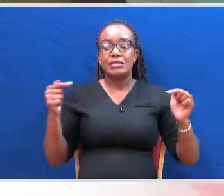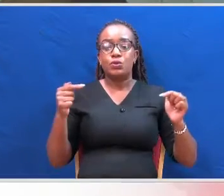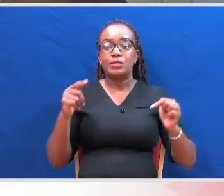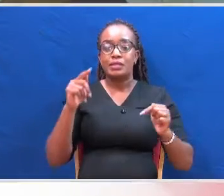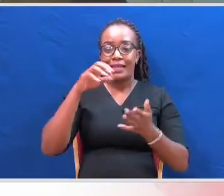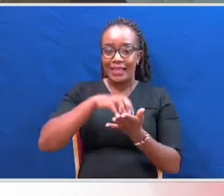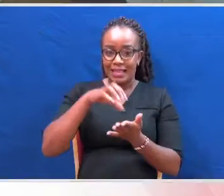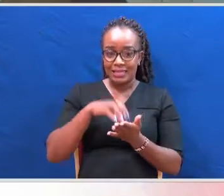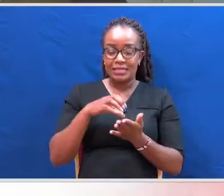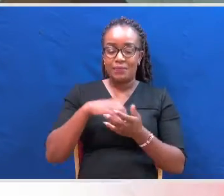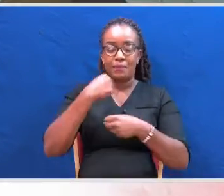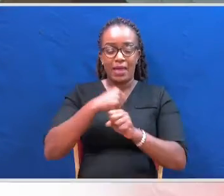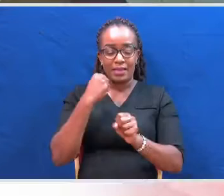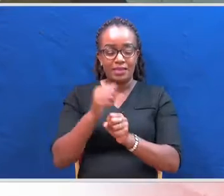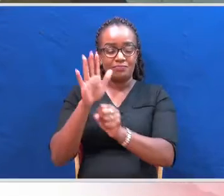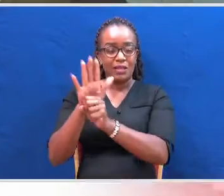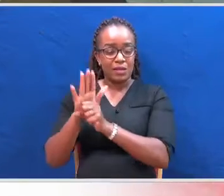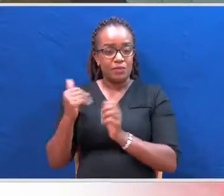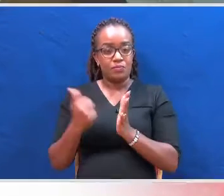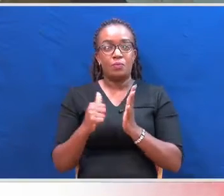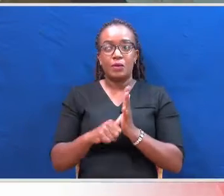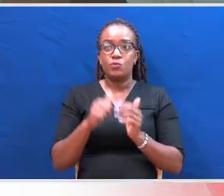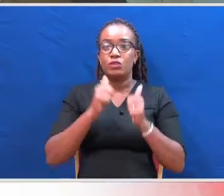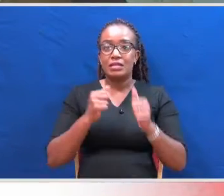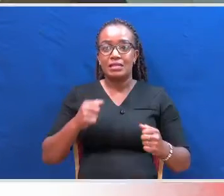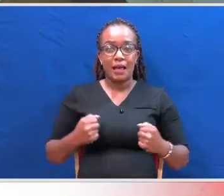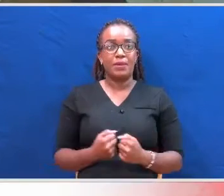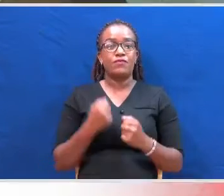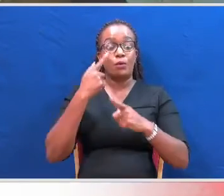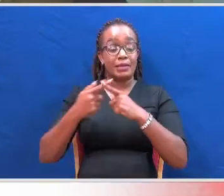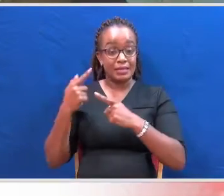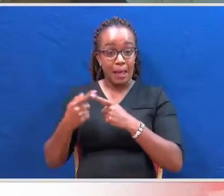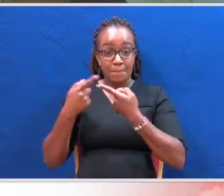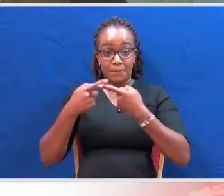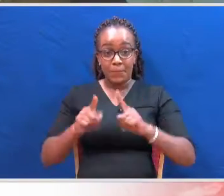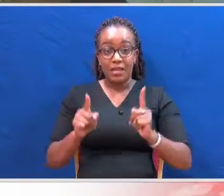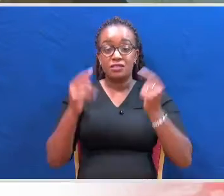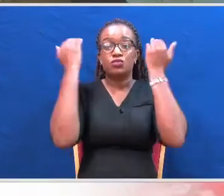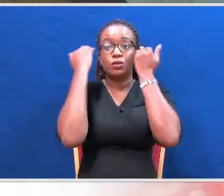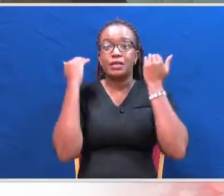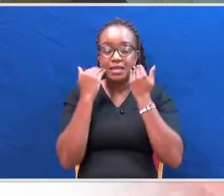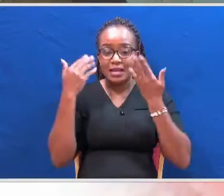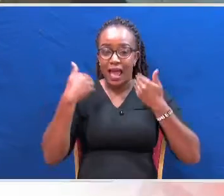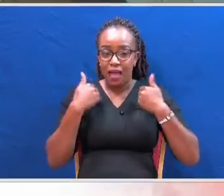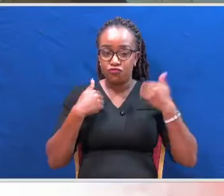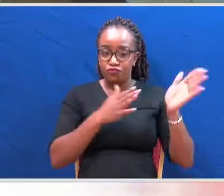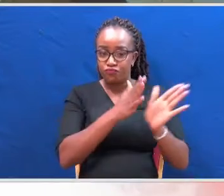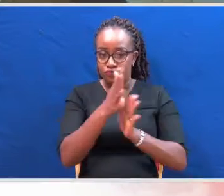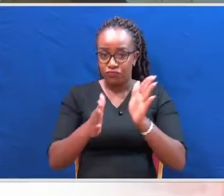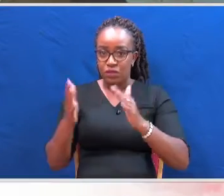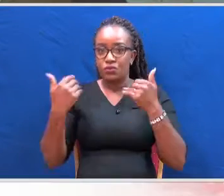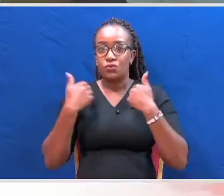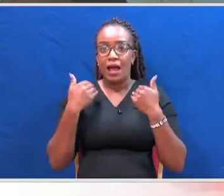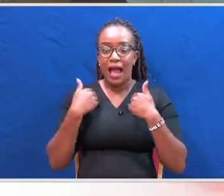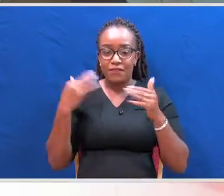of litigations that have drugged in courts for decades. However, the judiciary has laid out measures to curb further piling